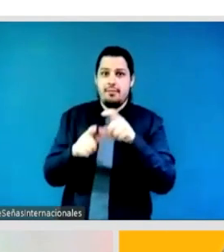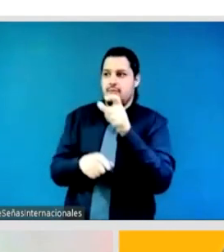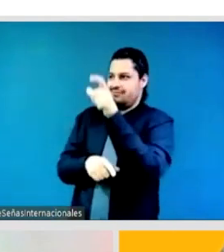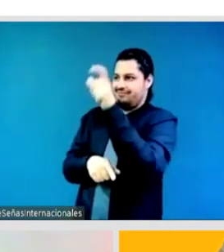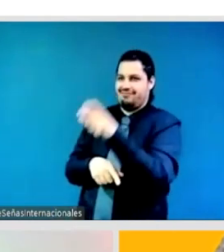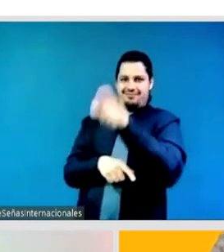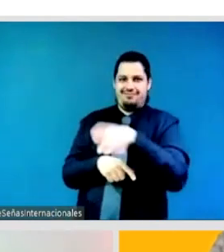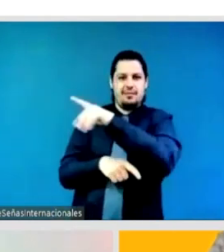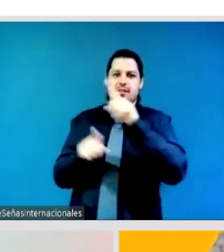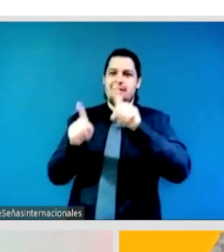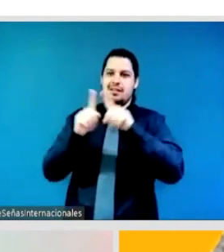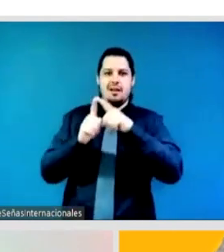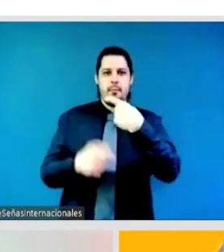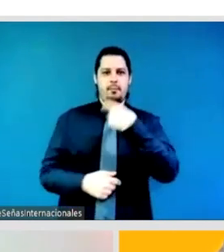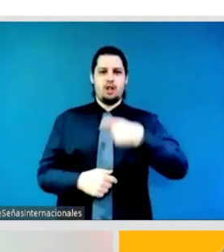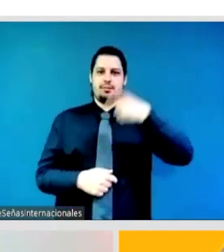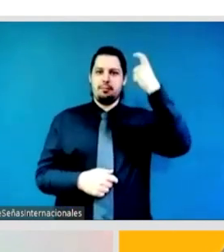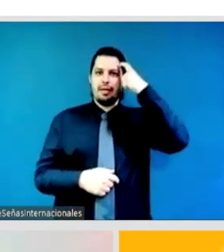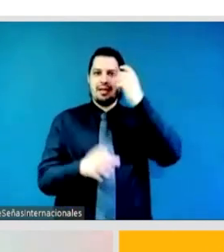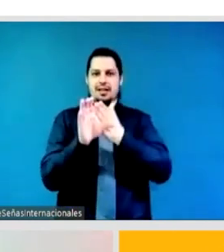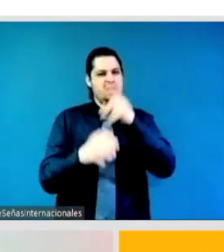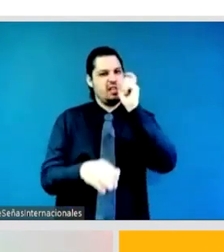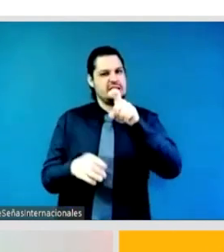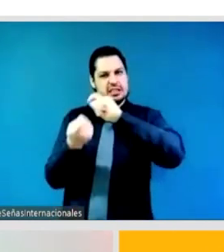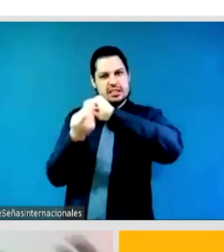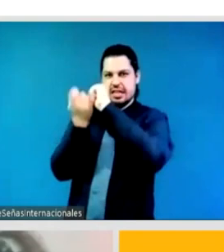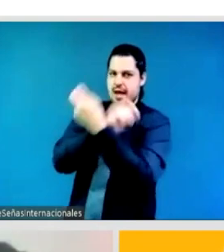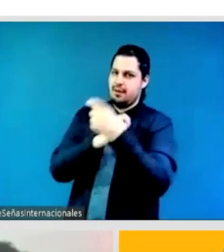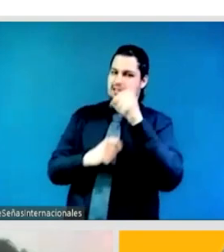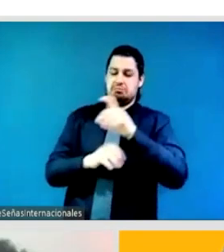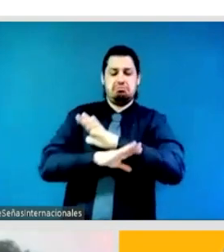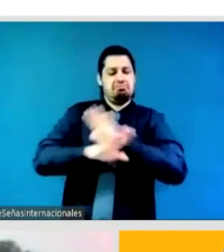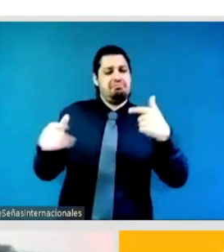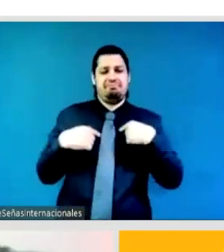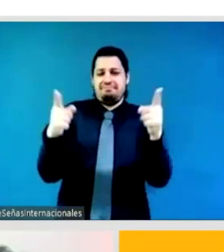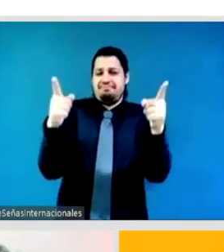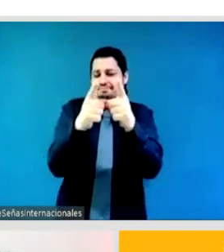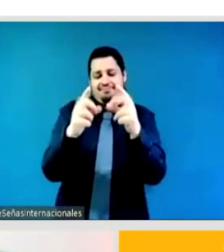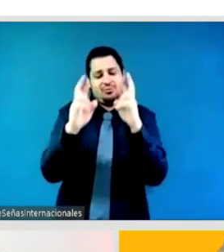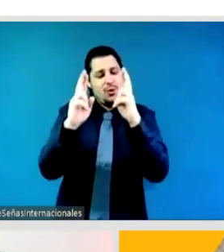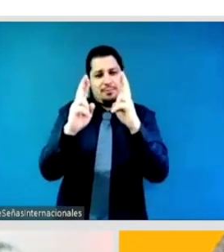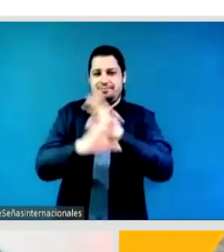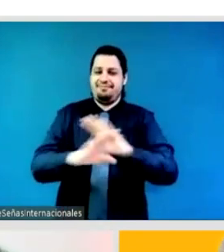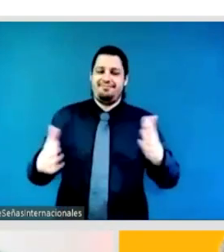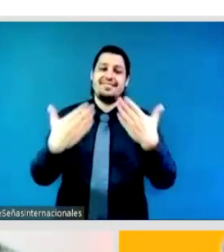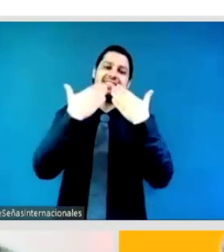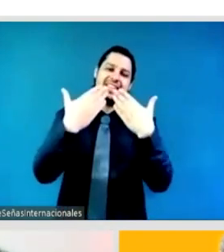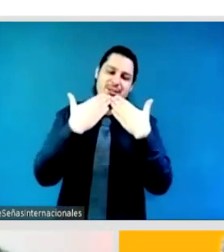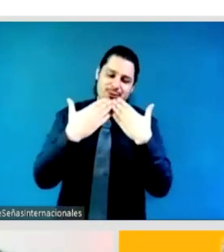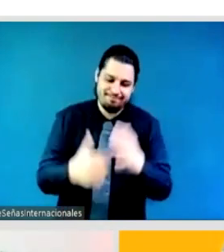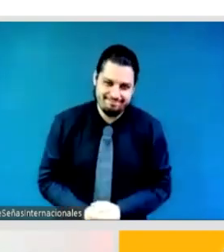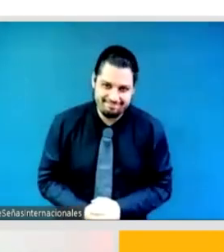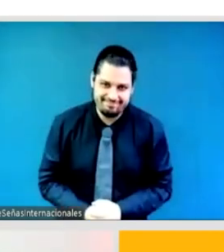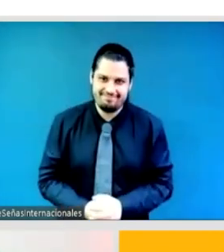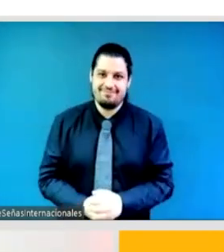Thank you so much, Shamiso. And so sorry to mislocate you. Shamiso from in South